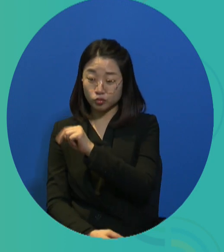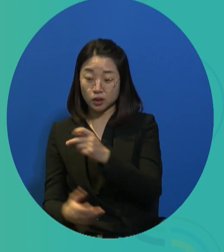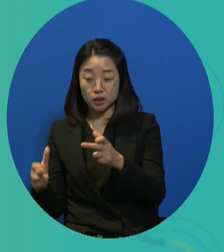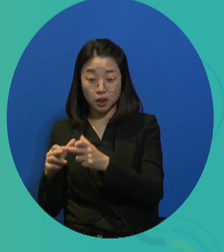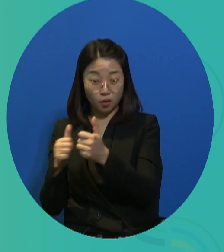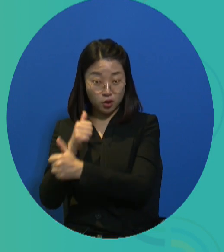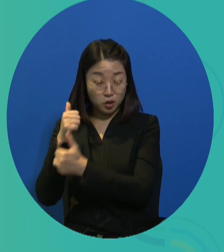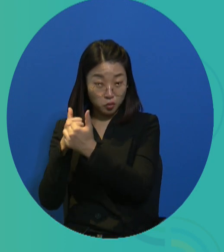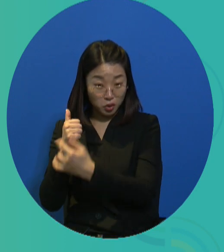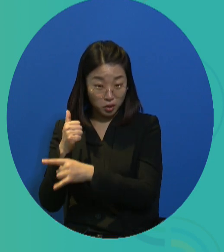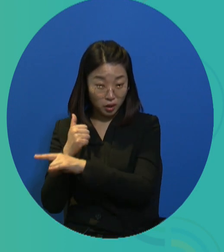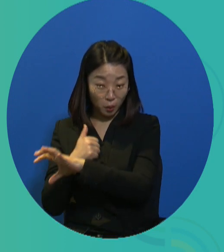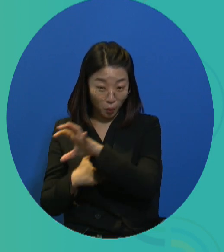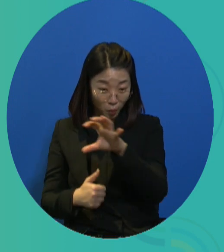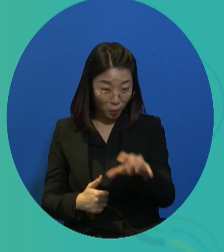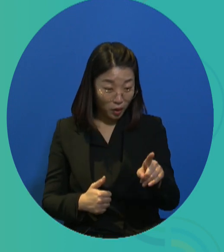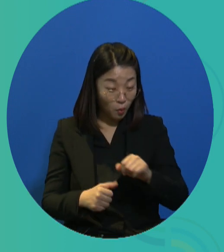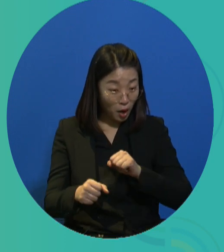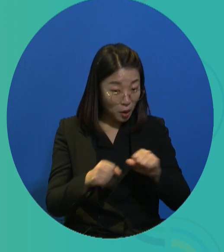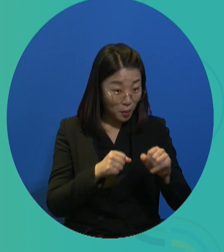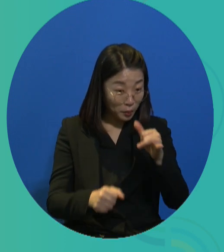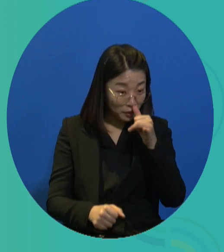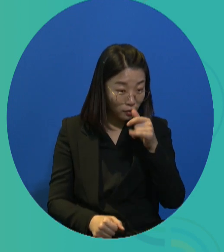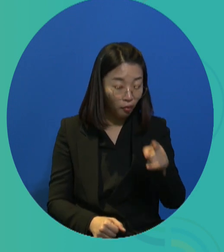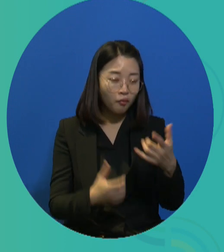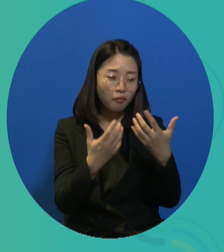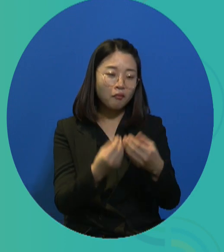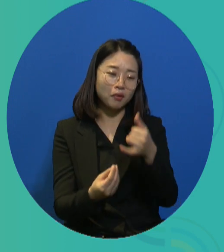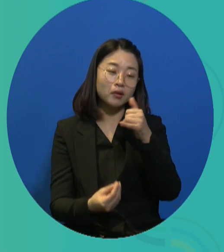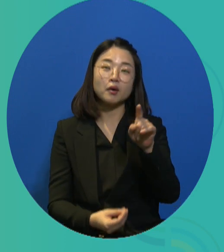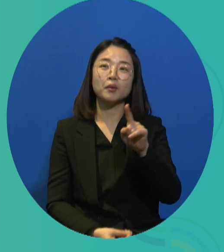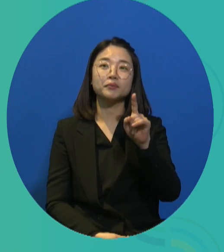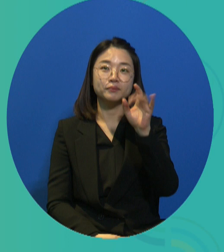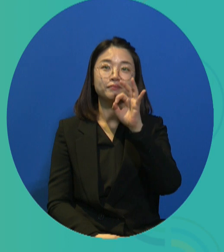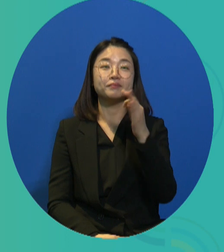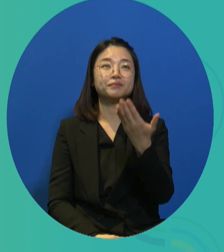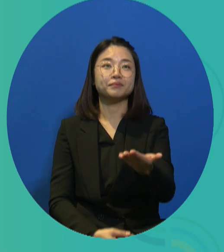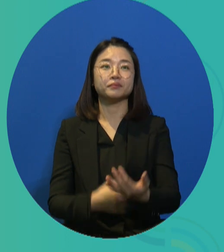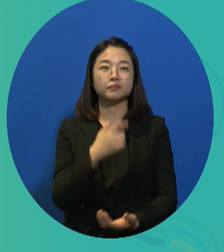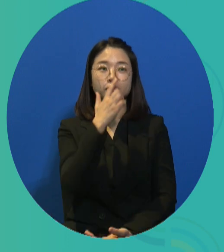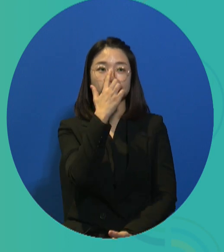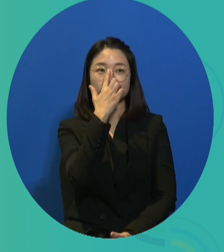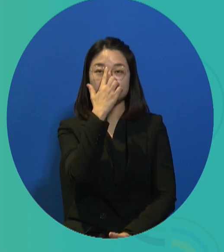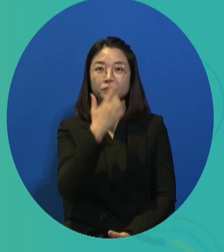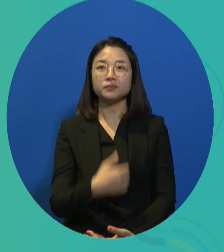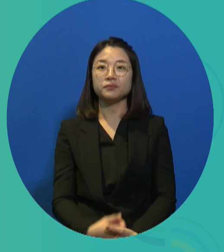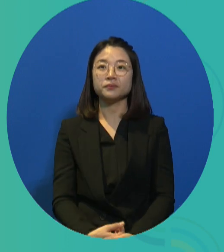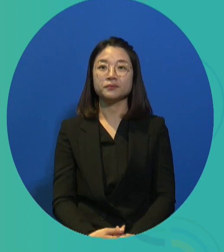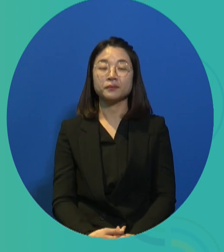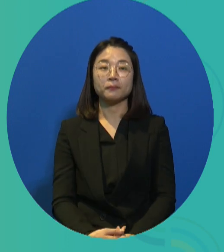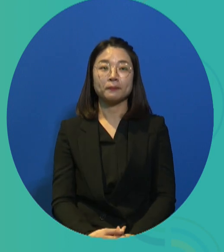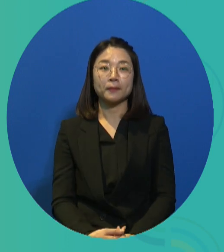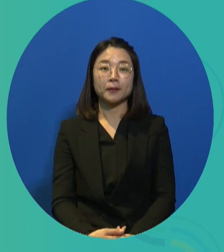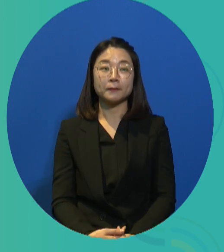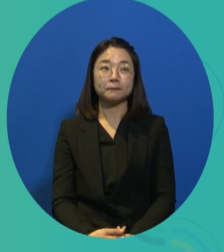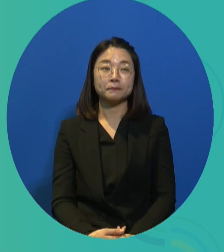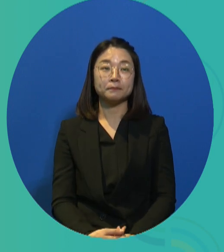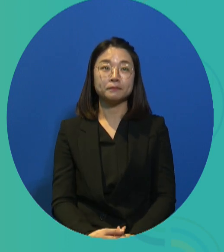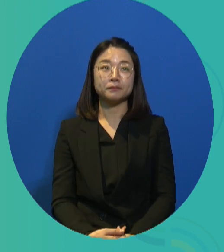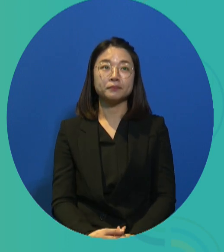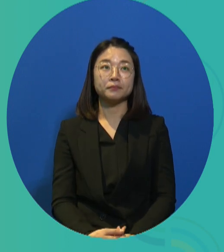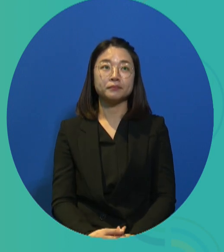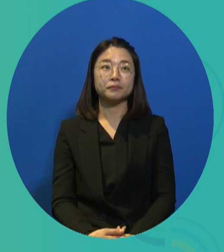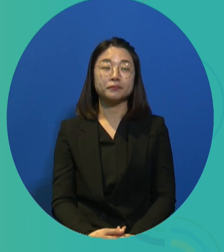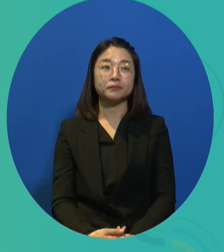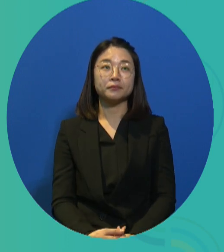persons. This project has been an attempt to comply with the recommendations of the UN committee on